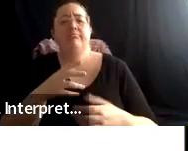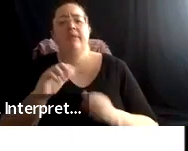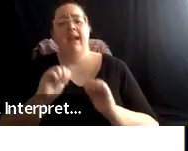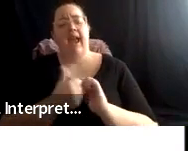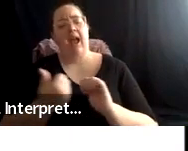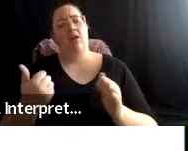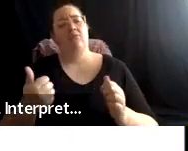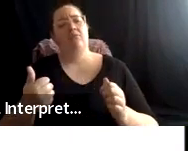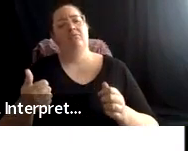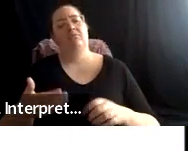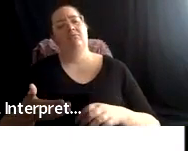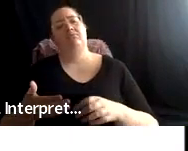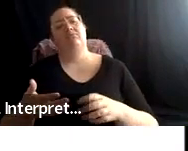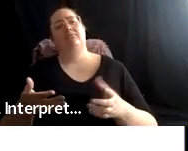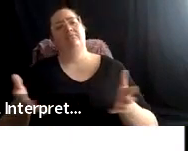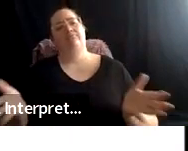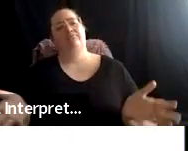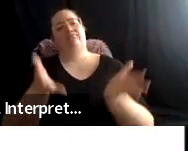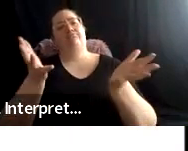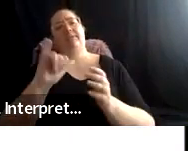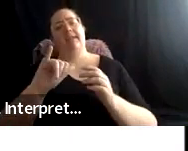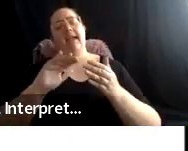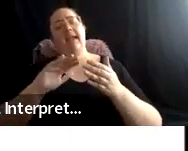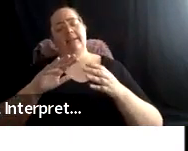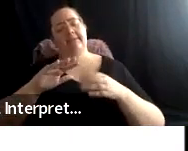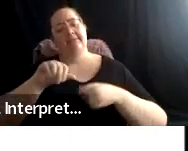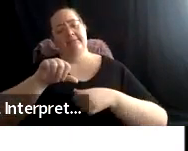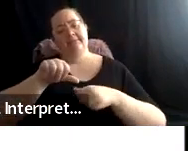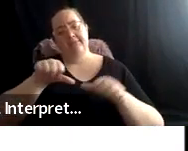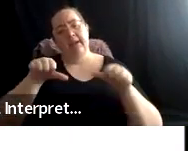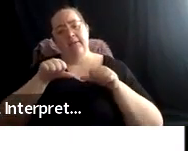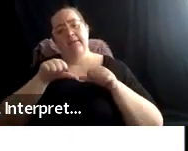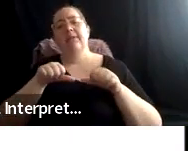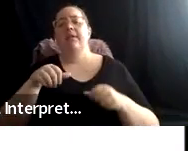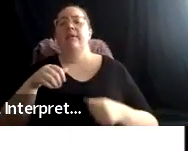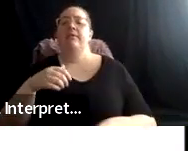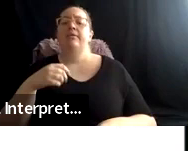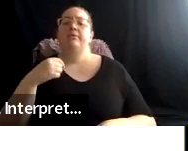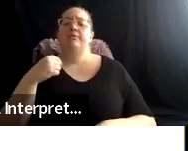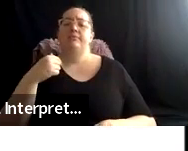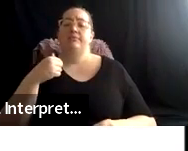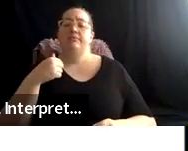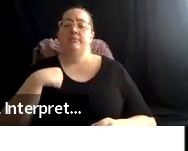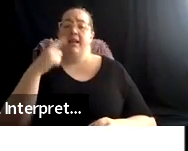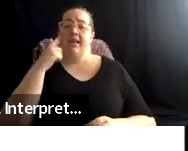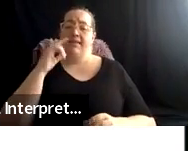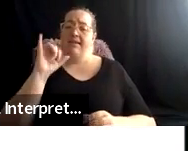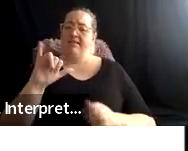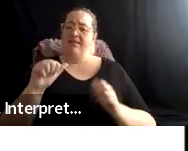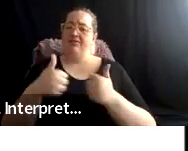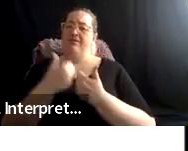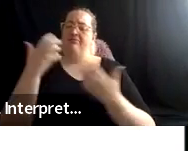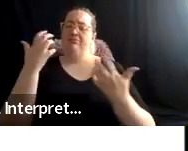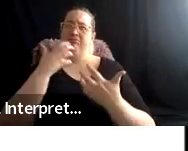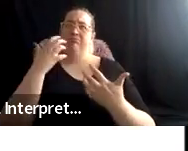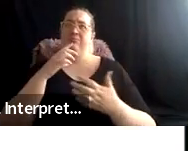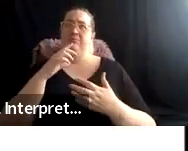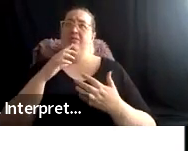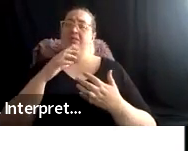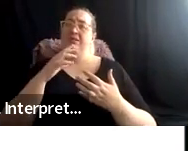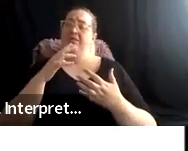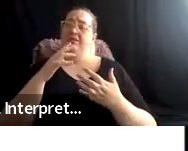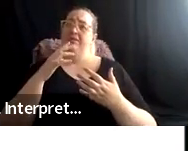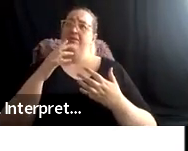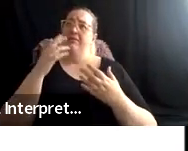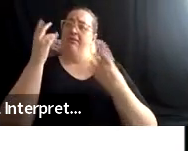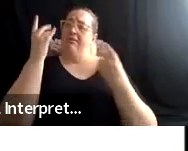but artists are some of the ones who will like lead those ideas and performing artists. And I think in particular, um, because it's sort of like a, such an